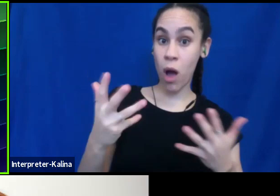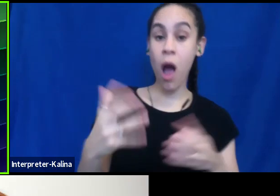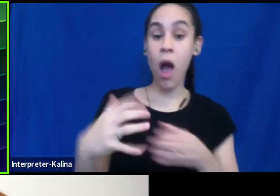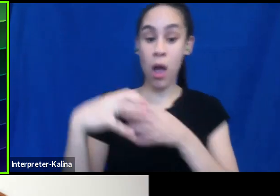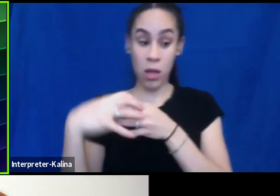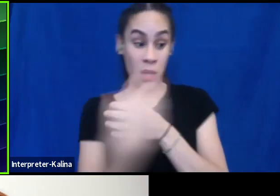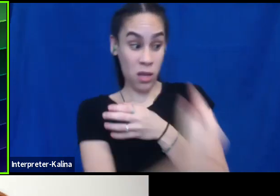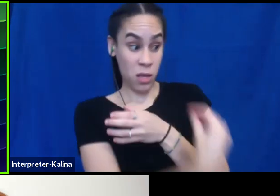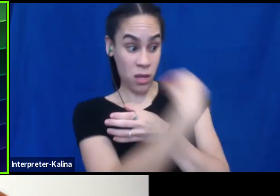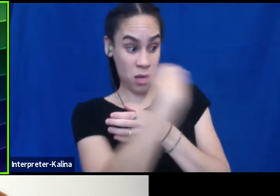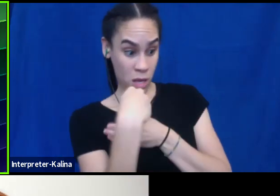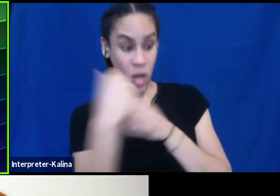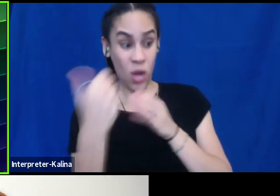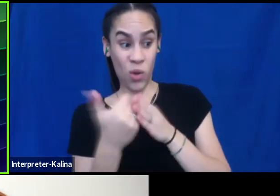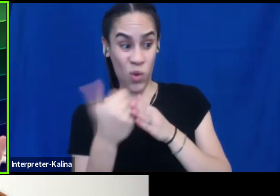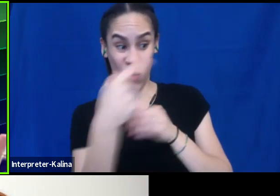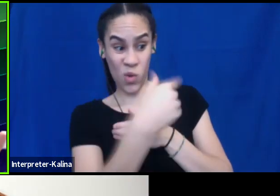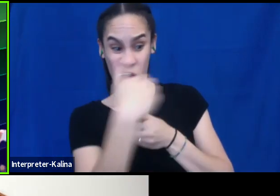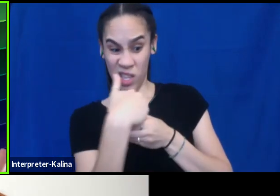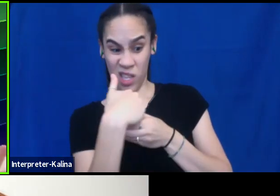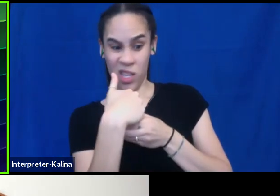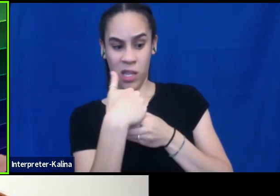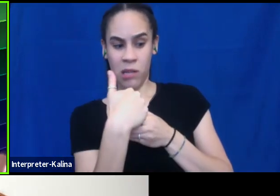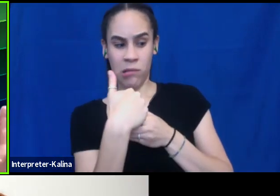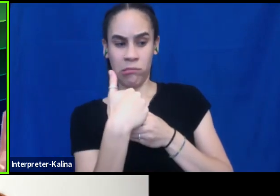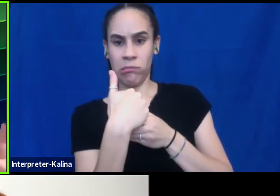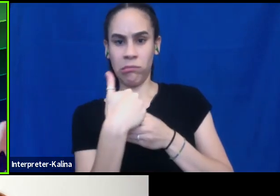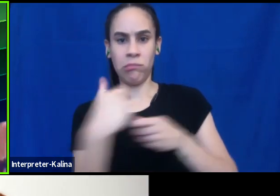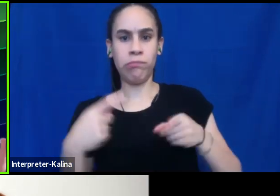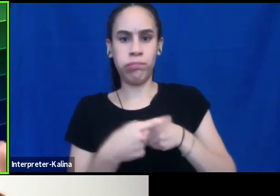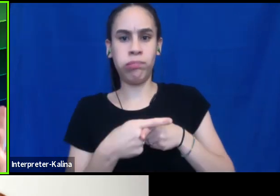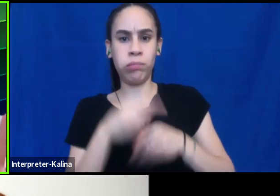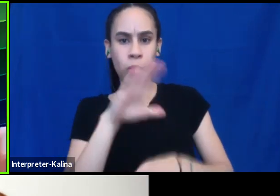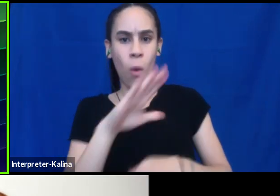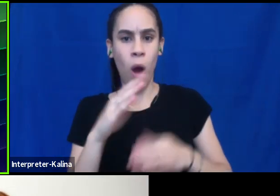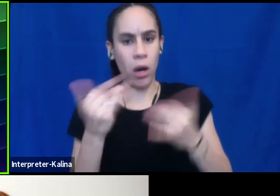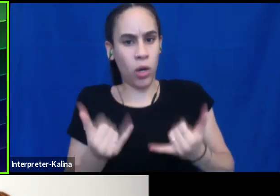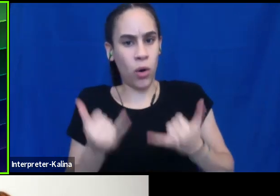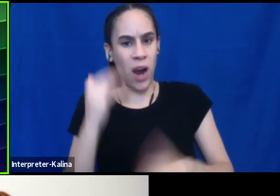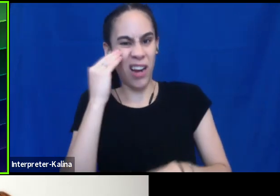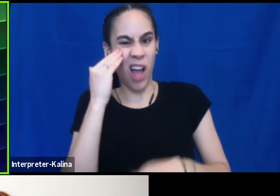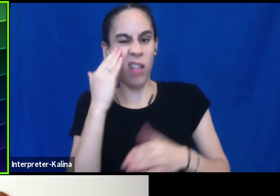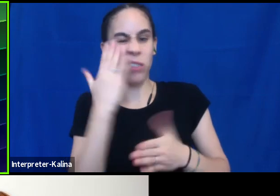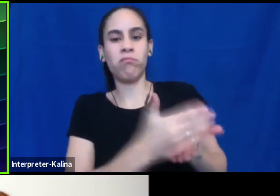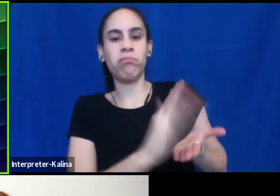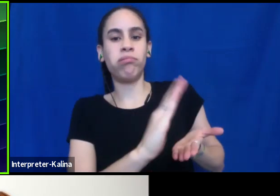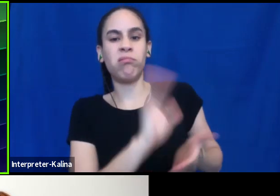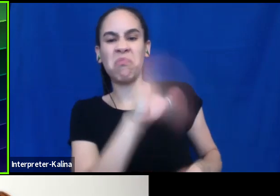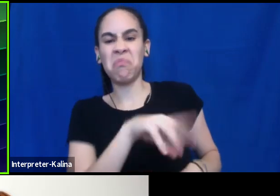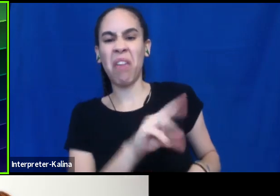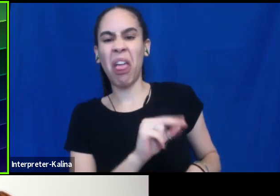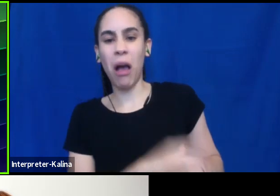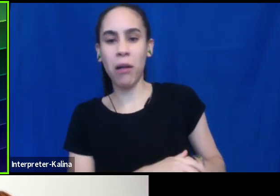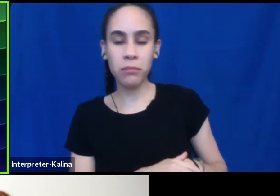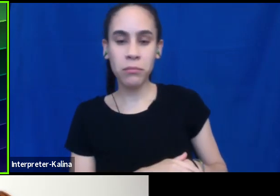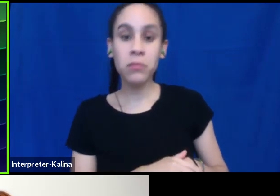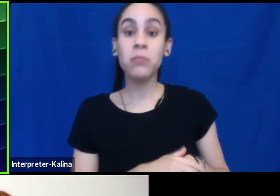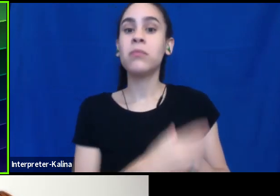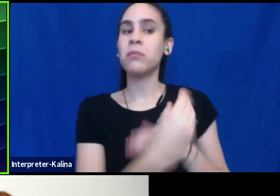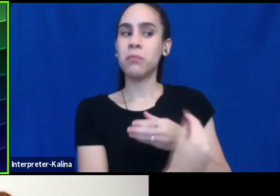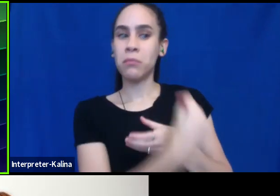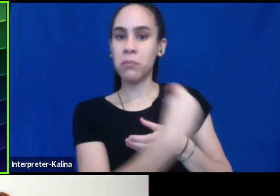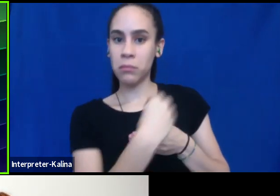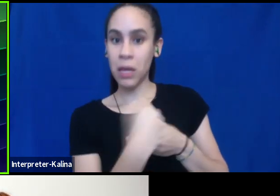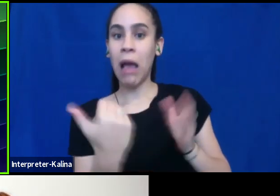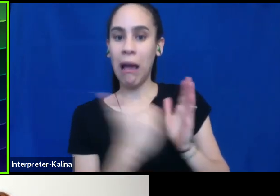with your lump of knowledge and you dismiss it with like a nah, you know, no. Um, and then maybe you hear it again and then maybe you hear it